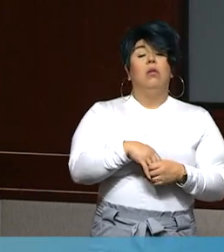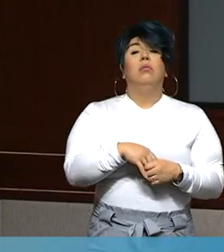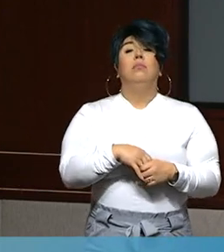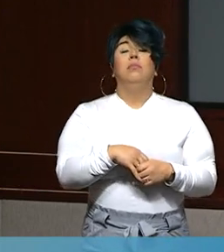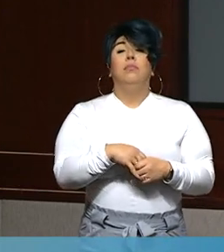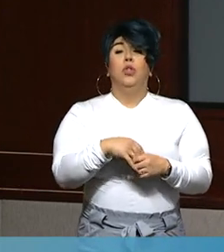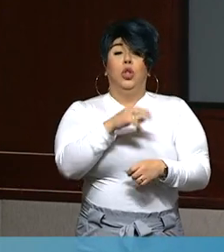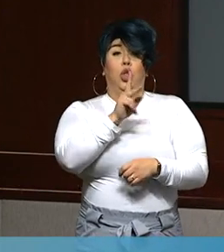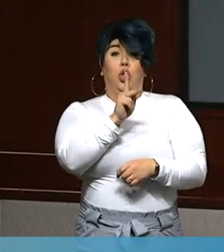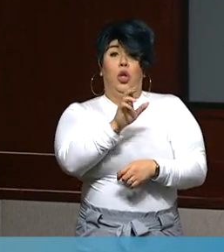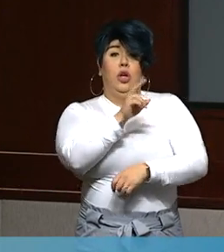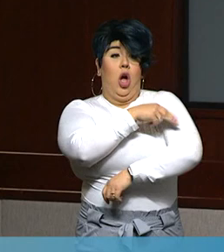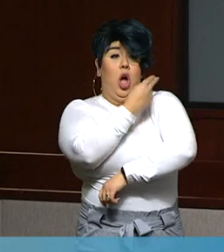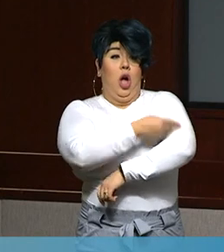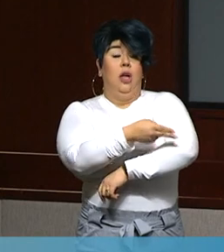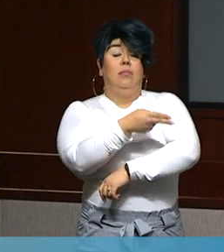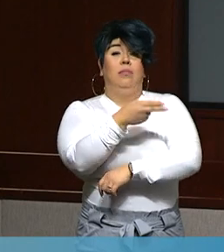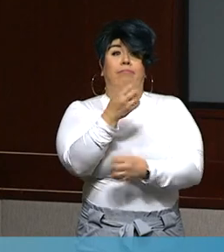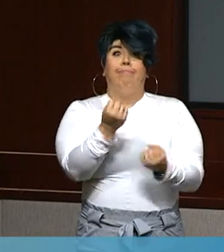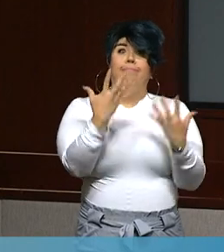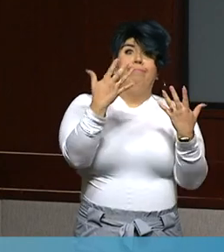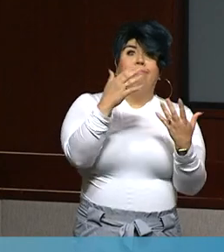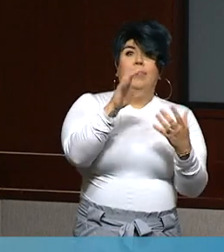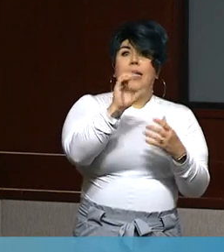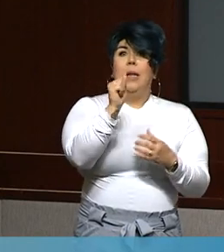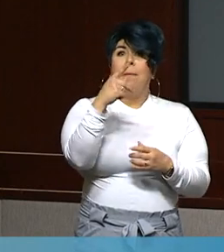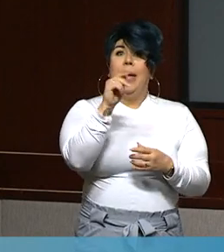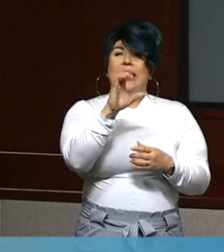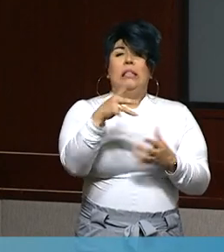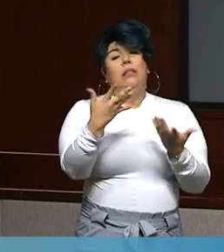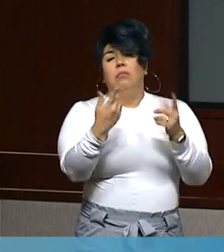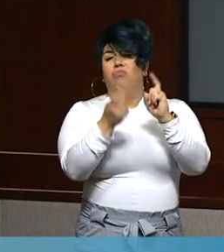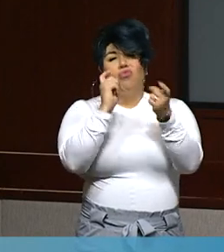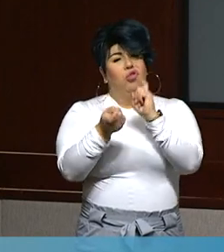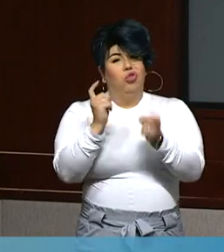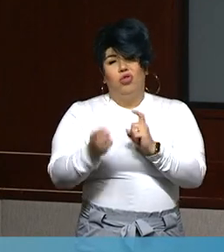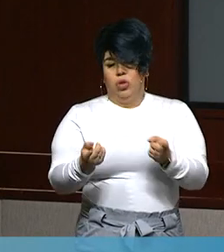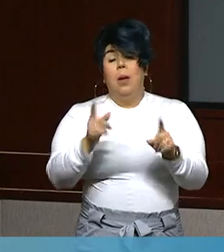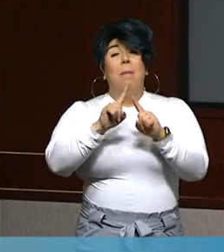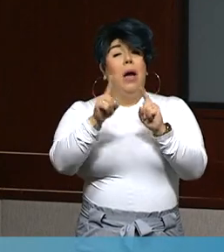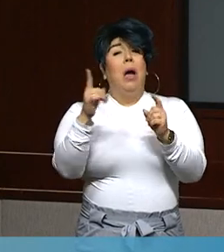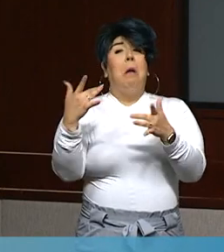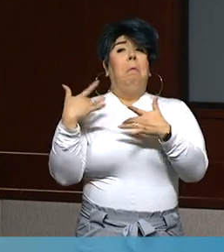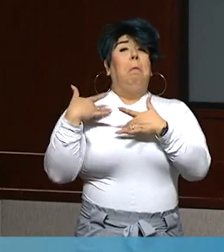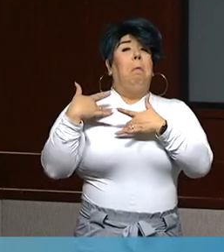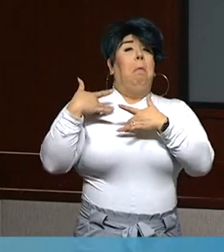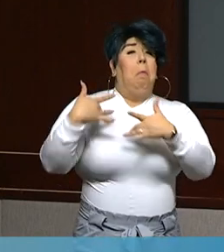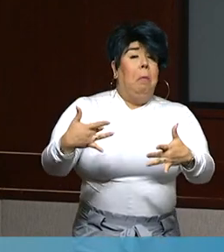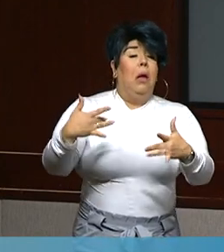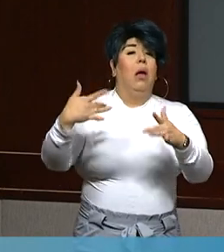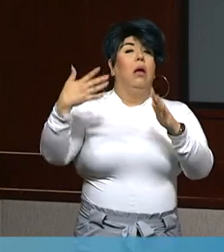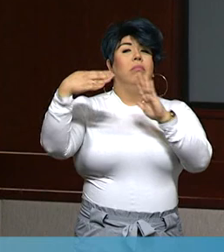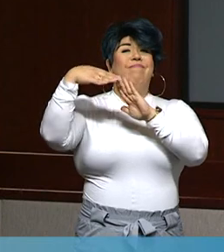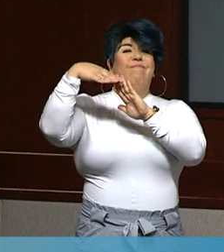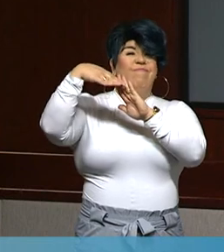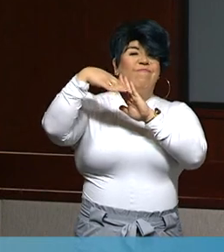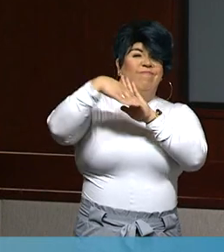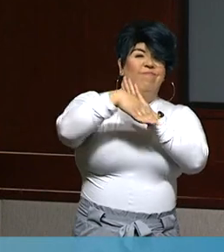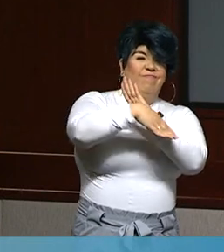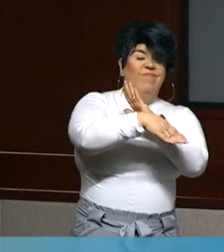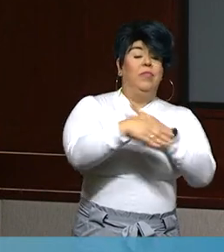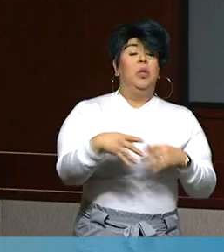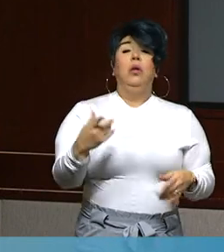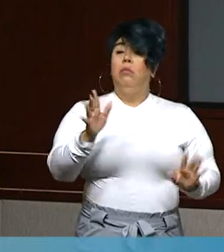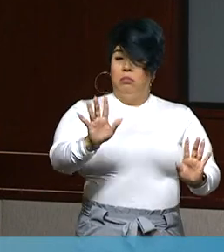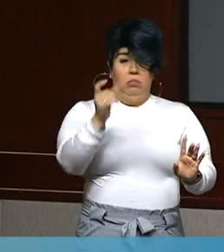hospital capacity fluctuates every day. However, overall, the stats illustrate our capacity is decreasing. Kern has been